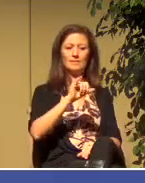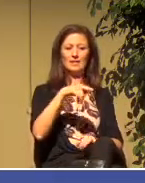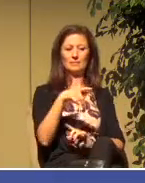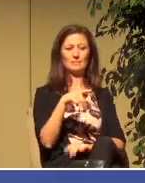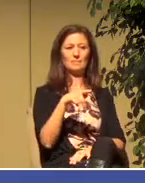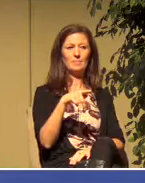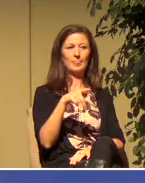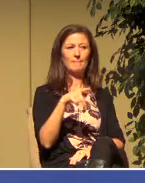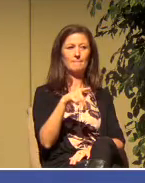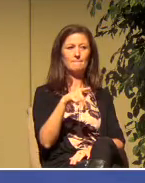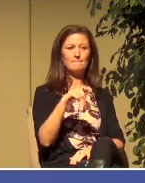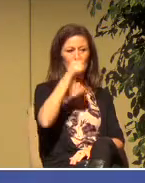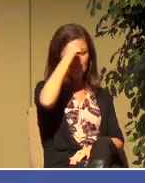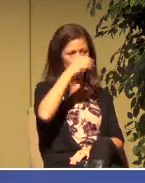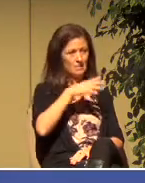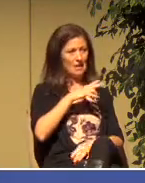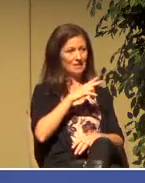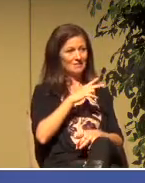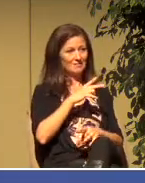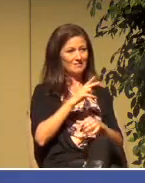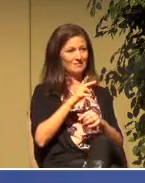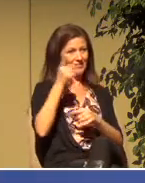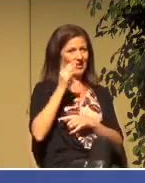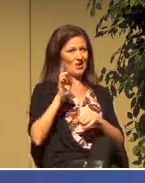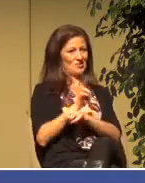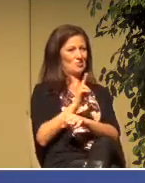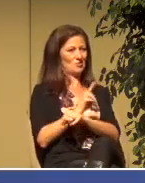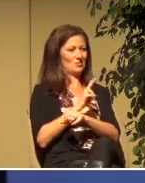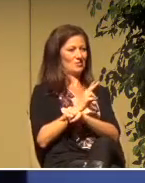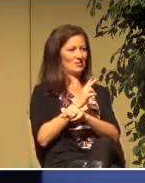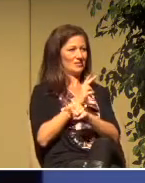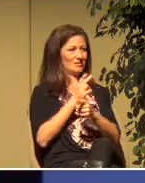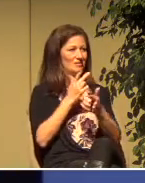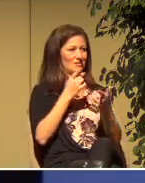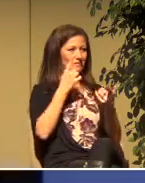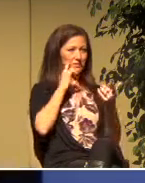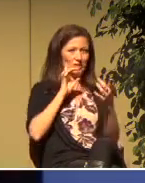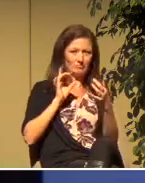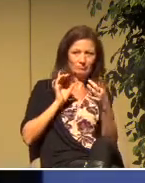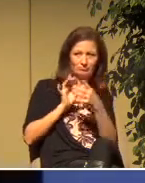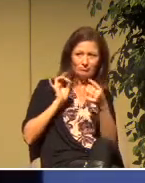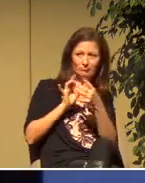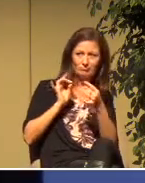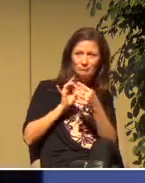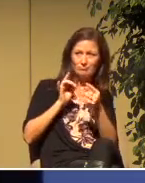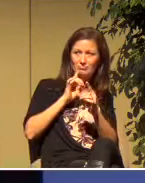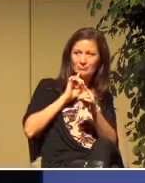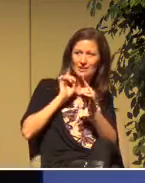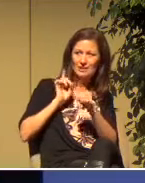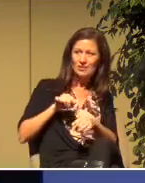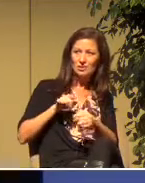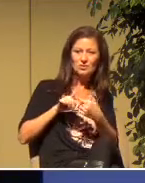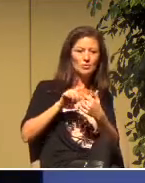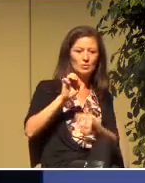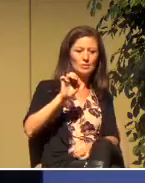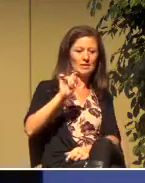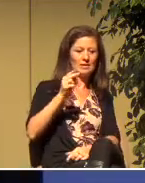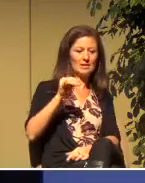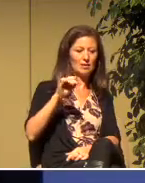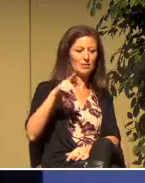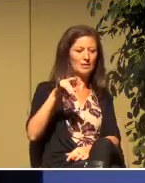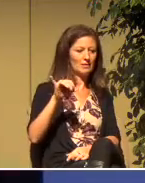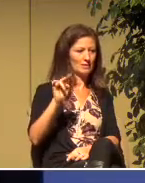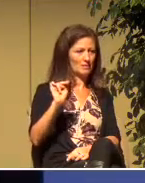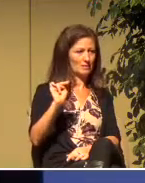Philip, the man whom God used greatly to reach even the Ethiopian eunuch great officials